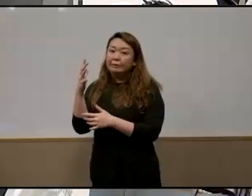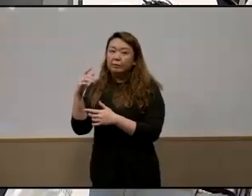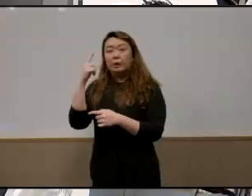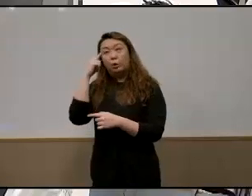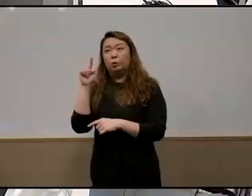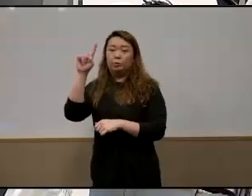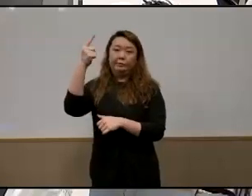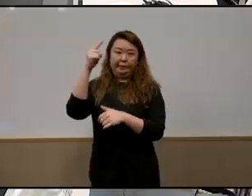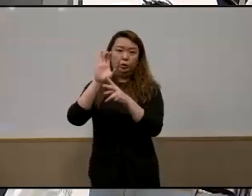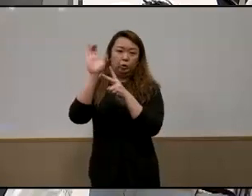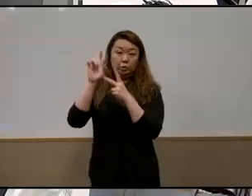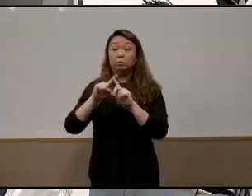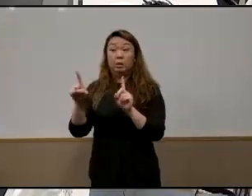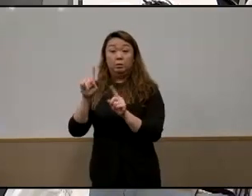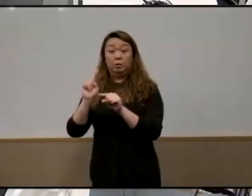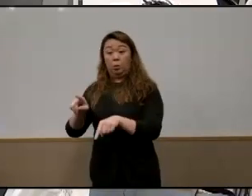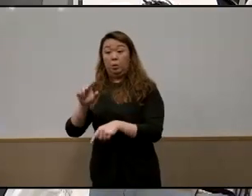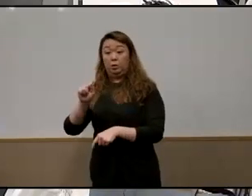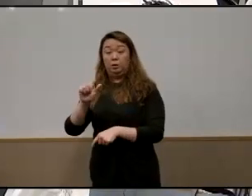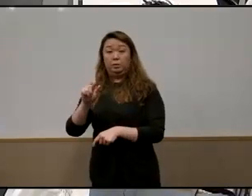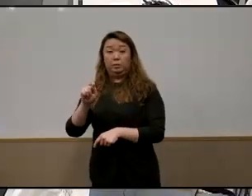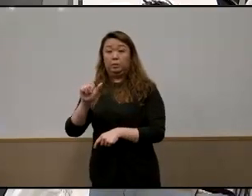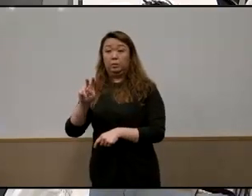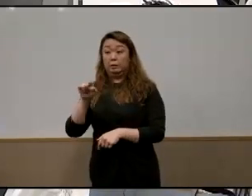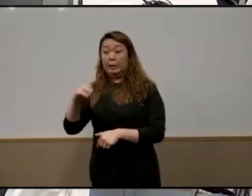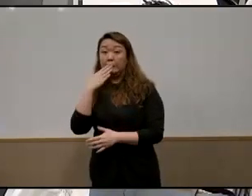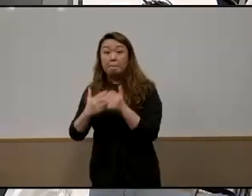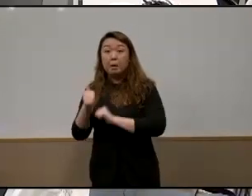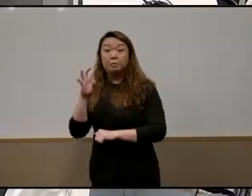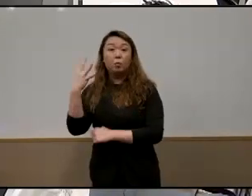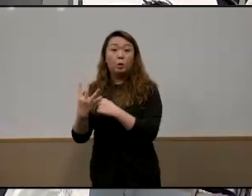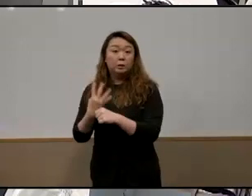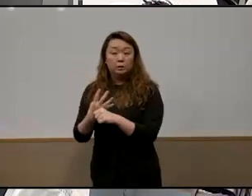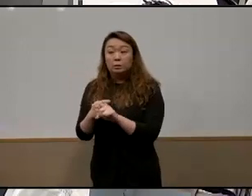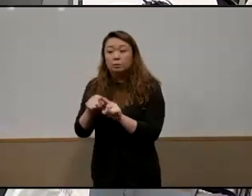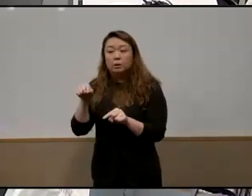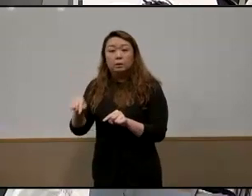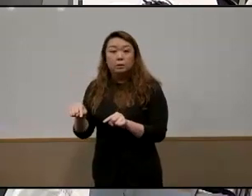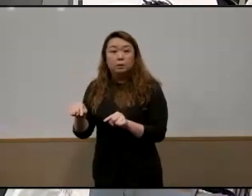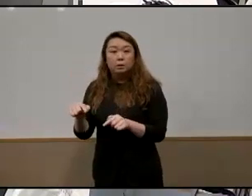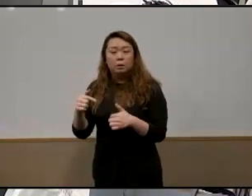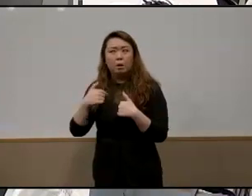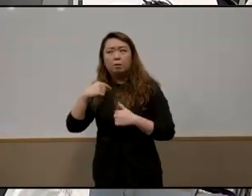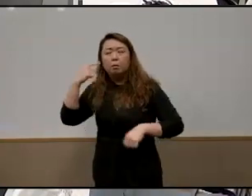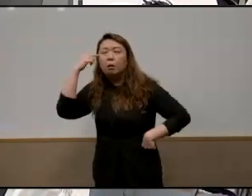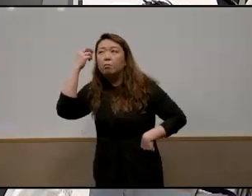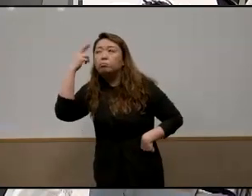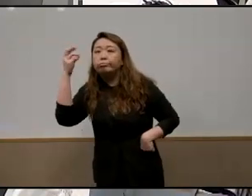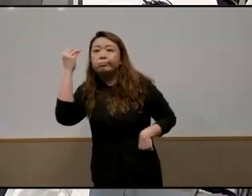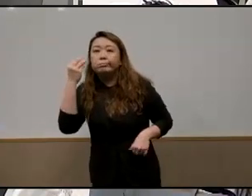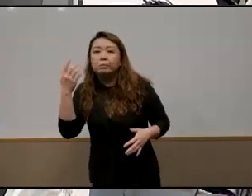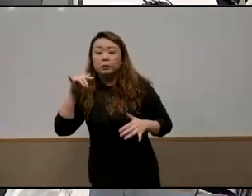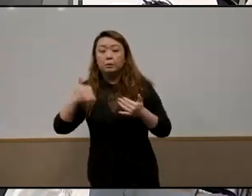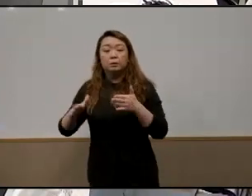first choice i ended up in st andrews but it was the best four years of my life but it got me to realize something and i want to end today's